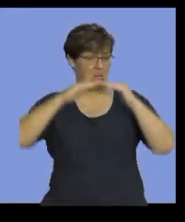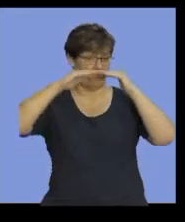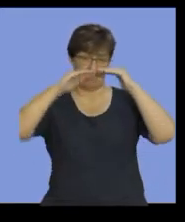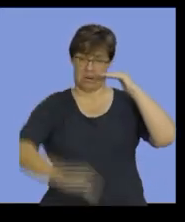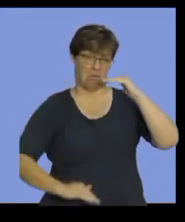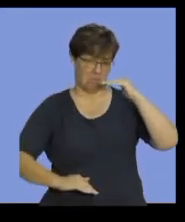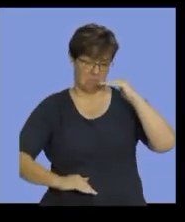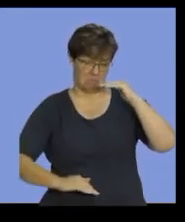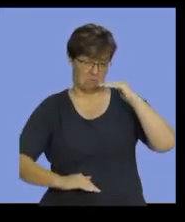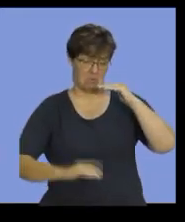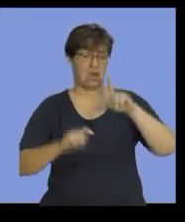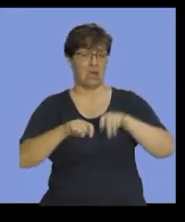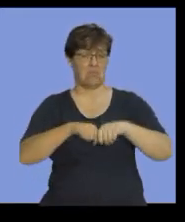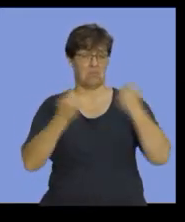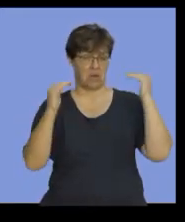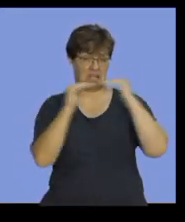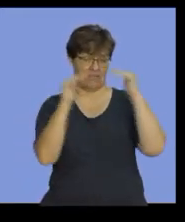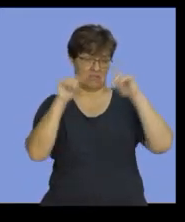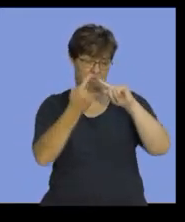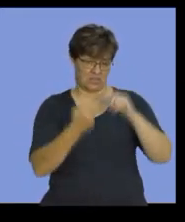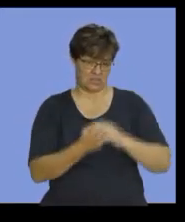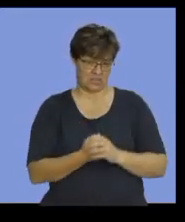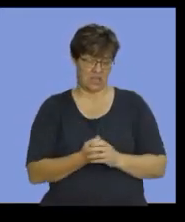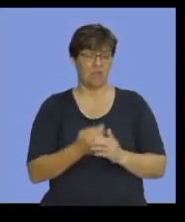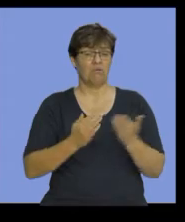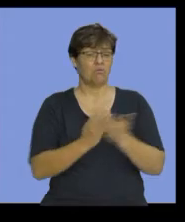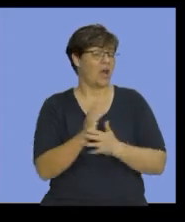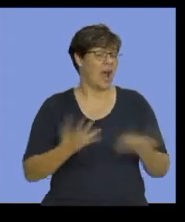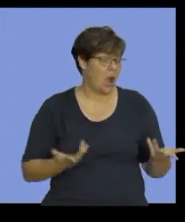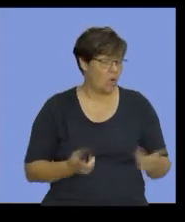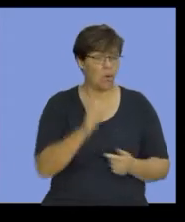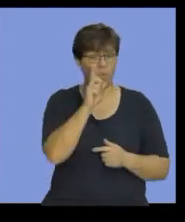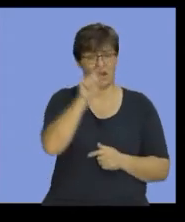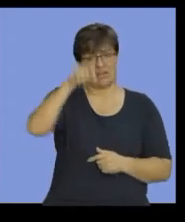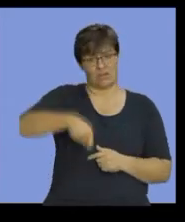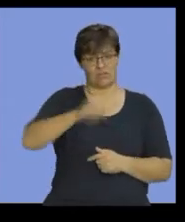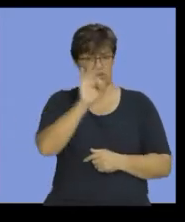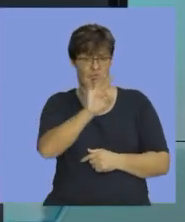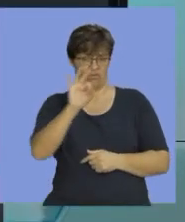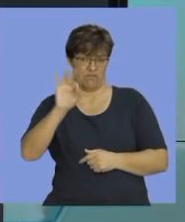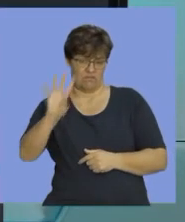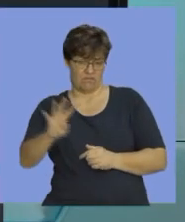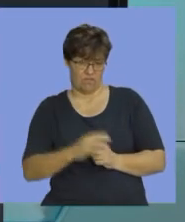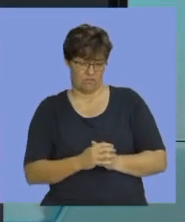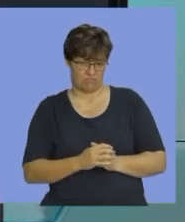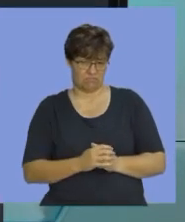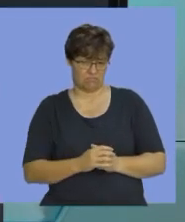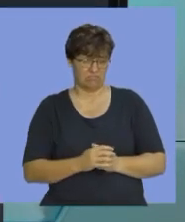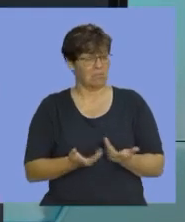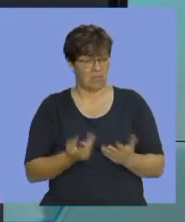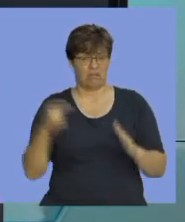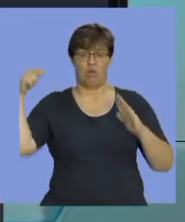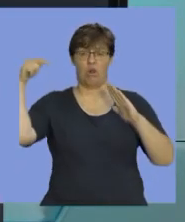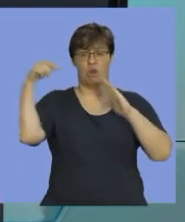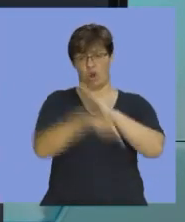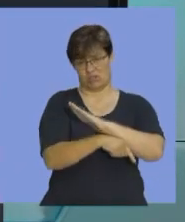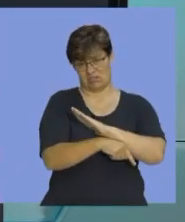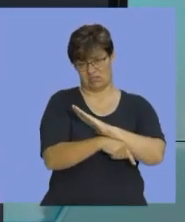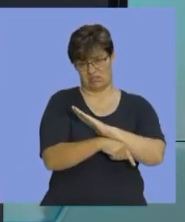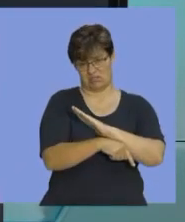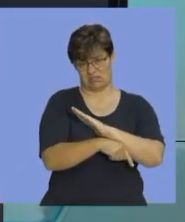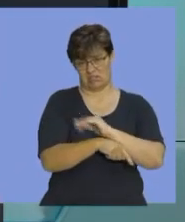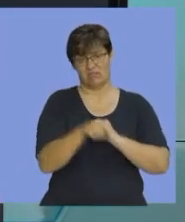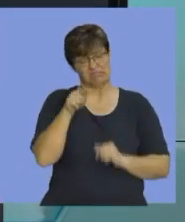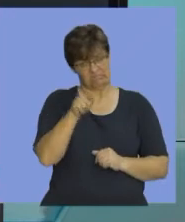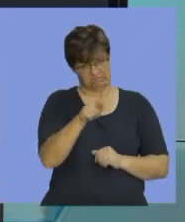under the break even point by 1,334 units. Clearly, we're making a loss in